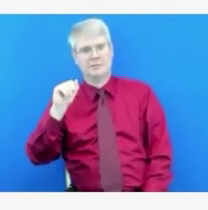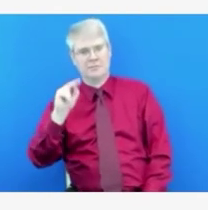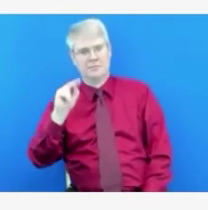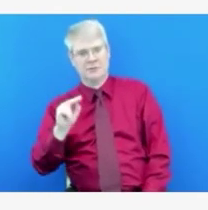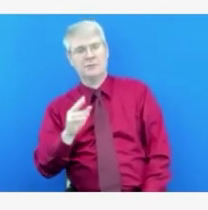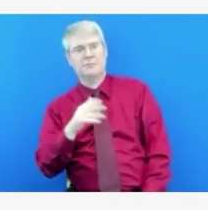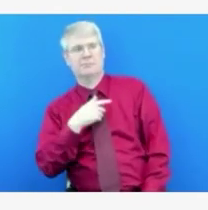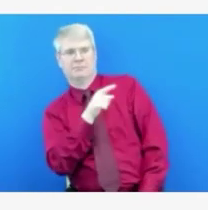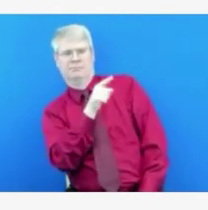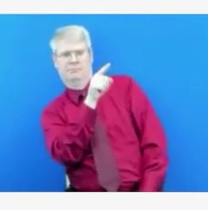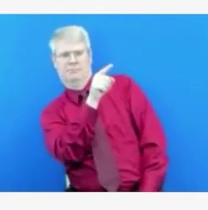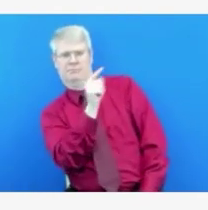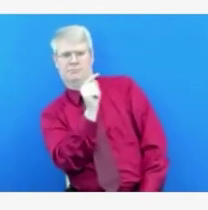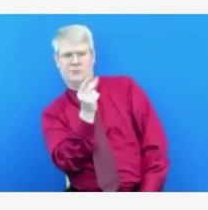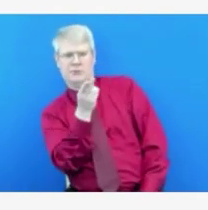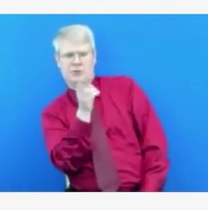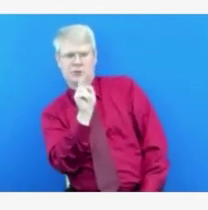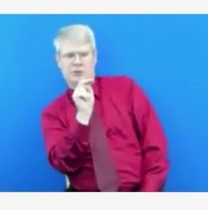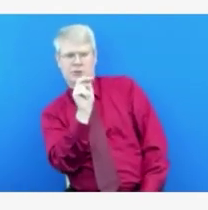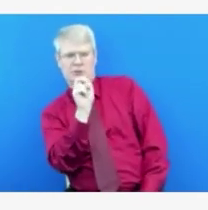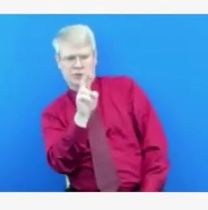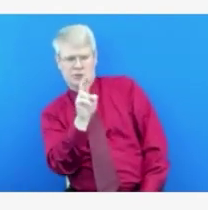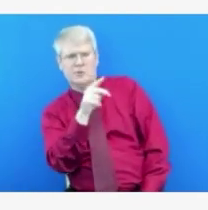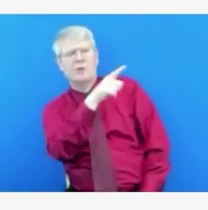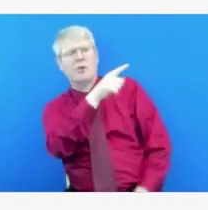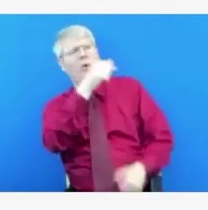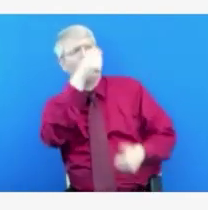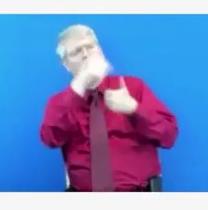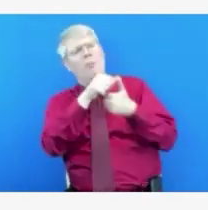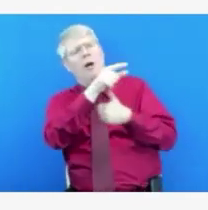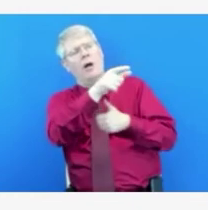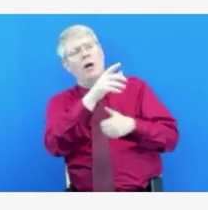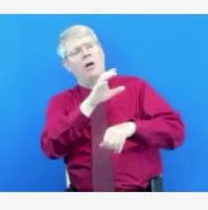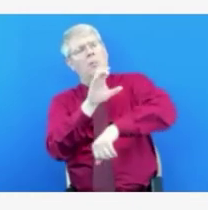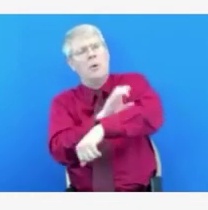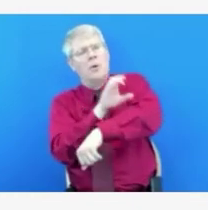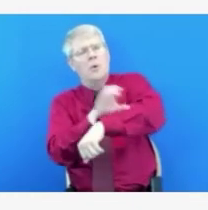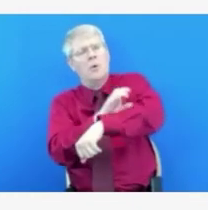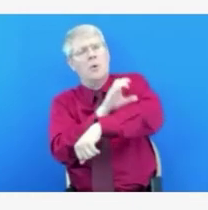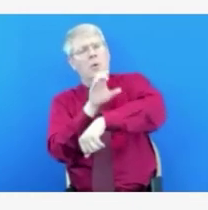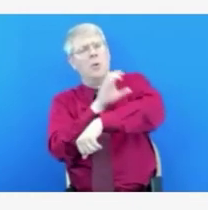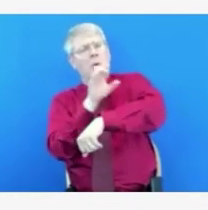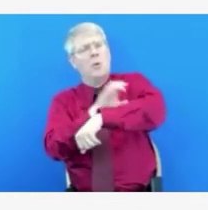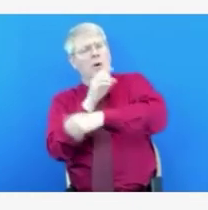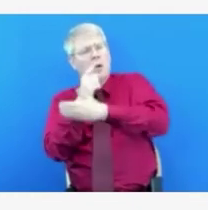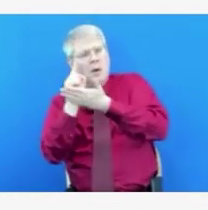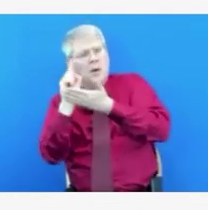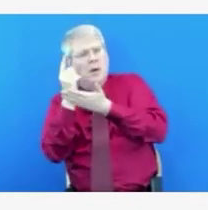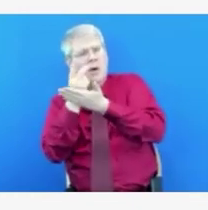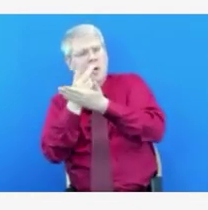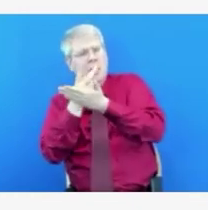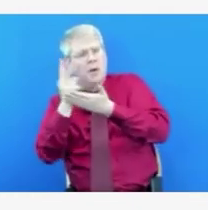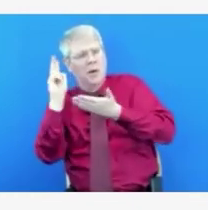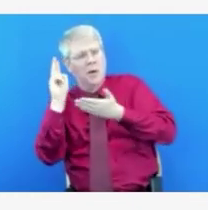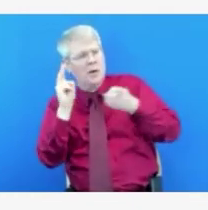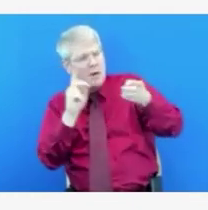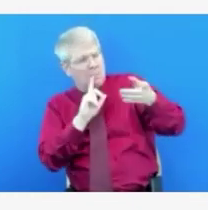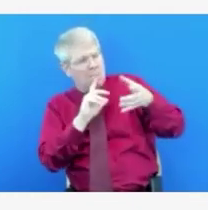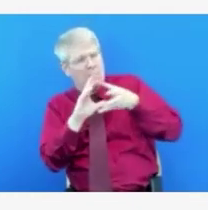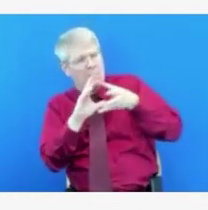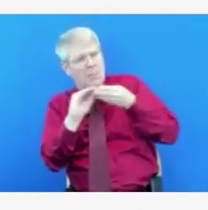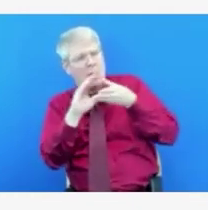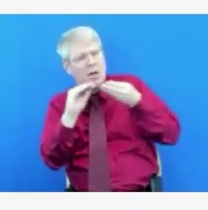for future hospitalizations showed a peak of 1900, potentially 1900 new COVID-19